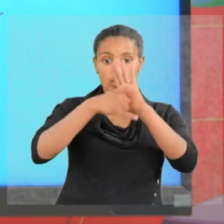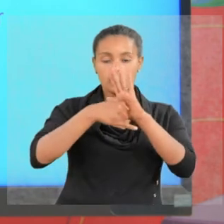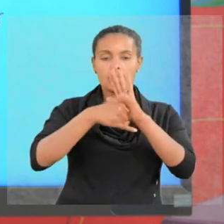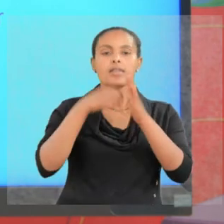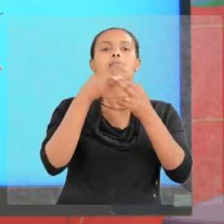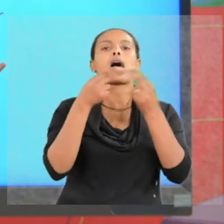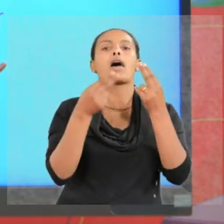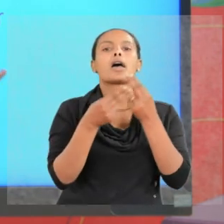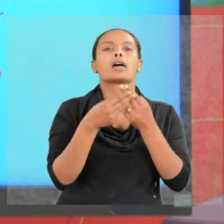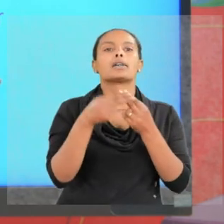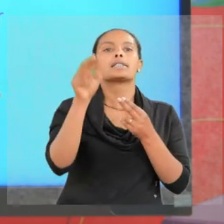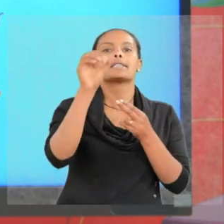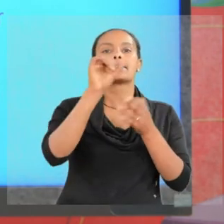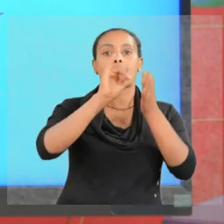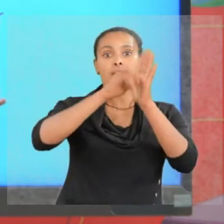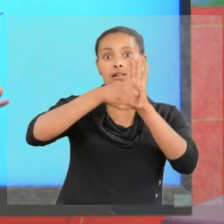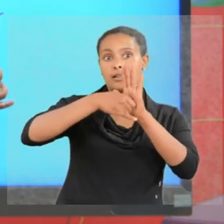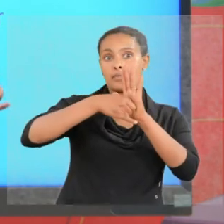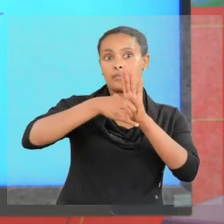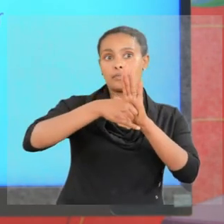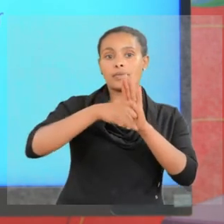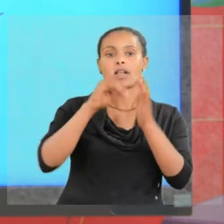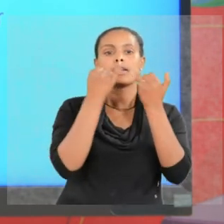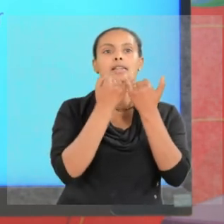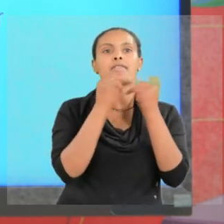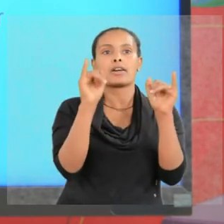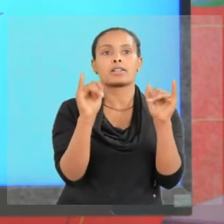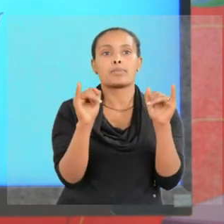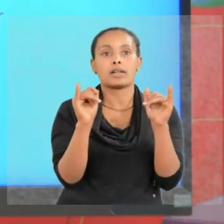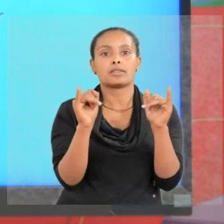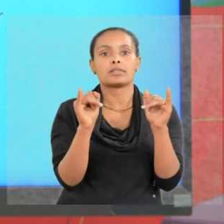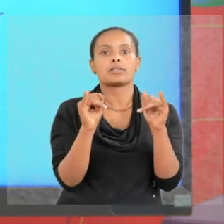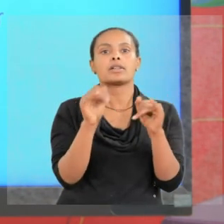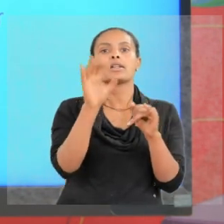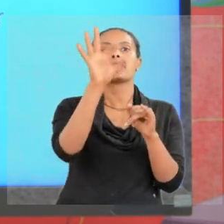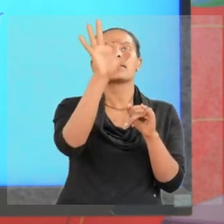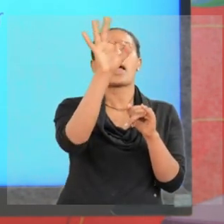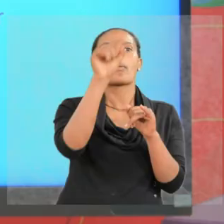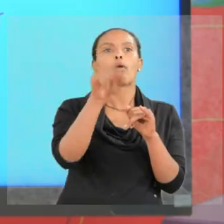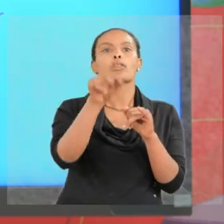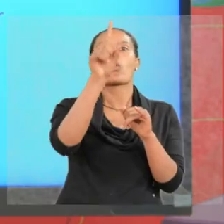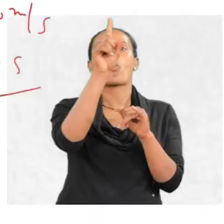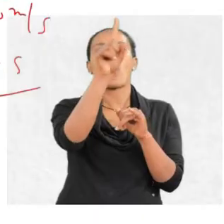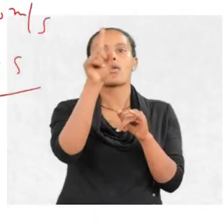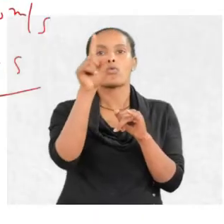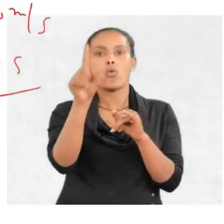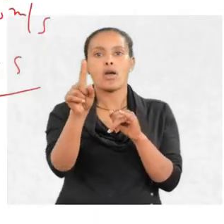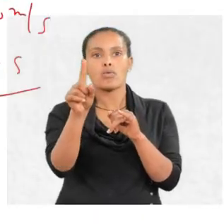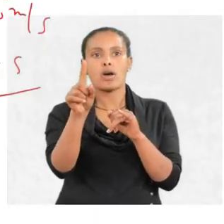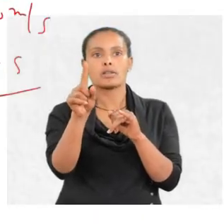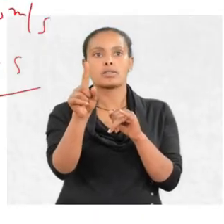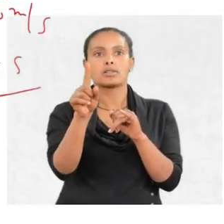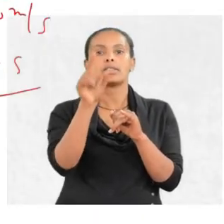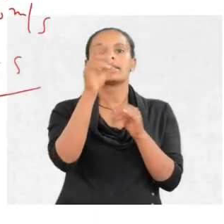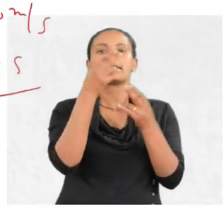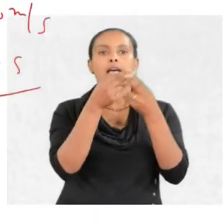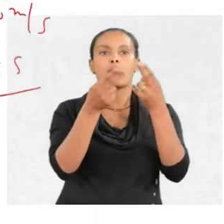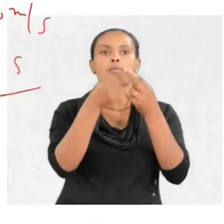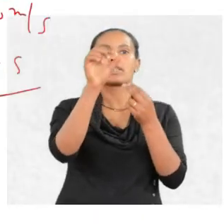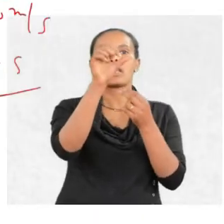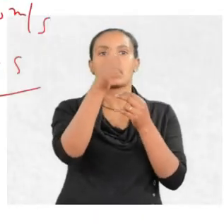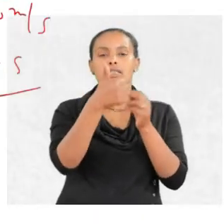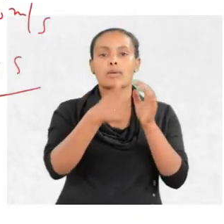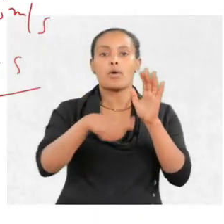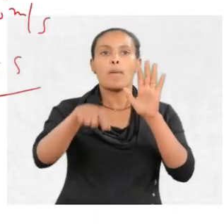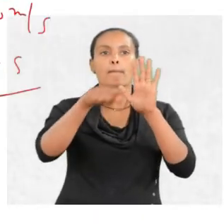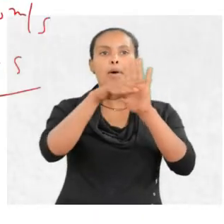times second divided by 9.11, 9.11 times 10 to the